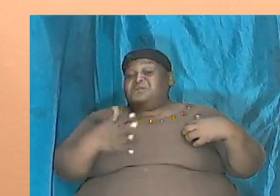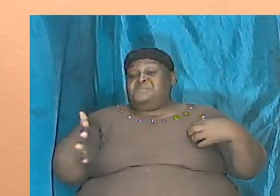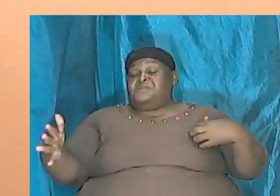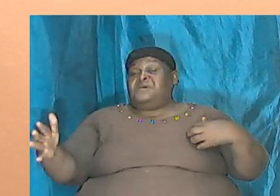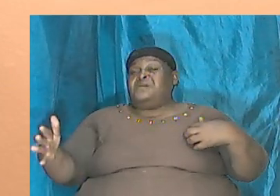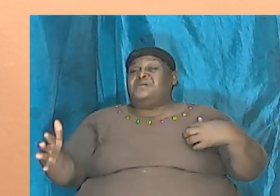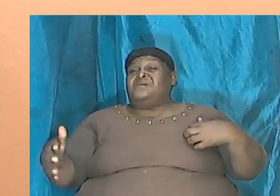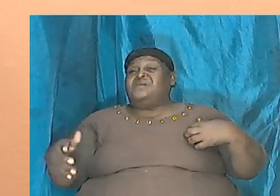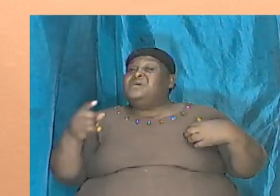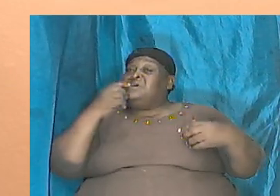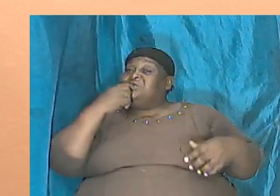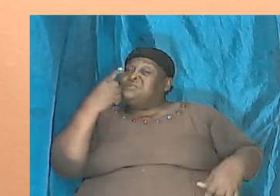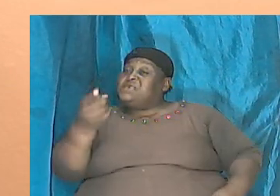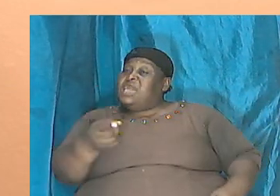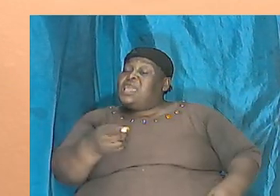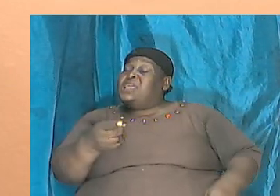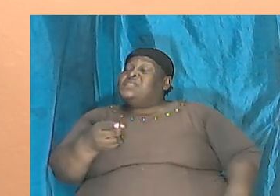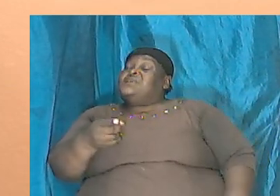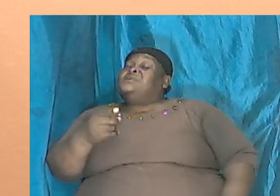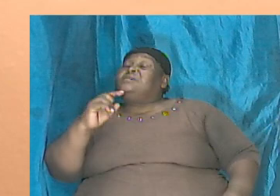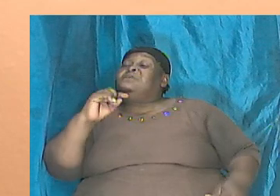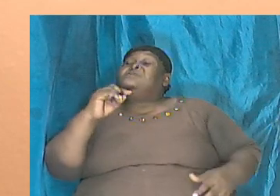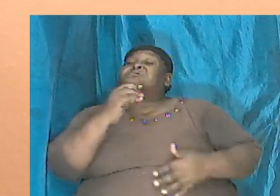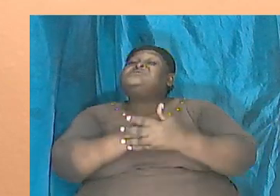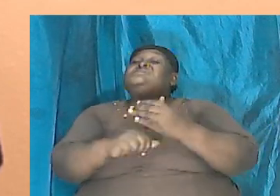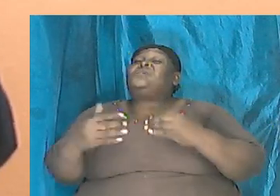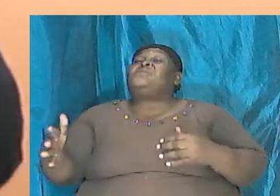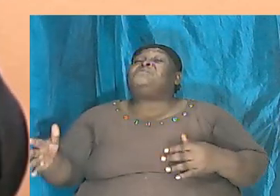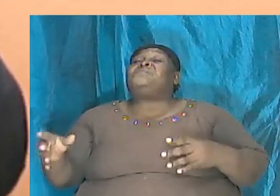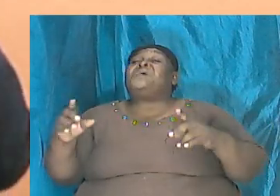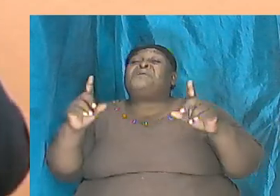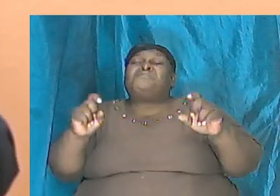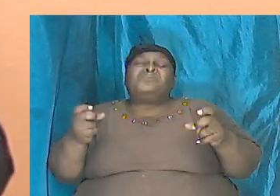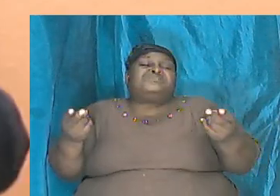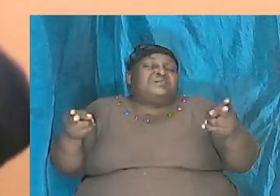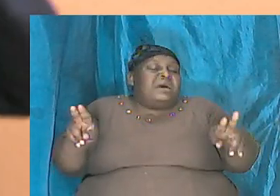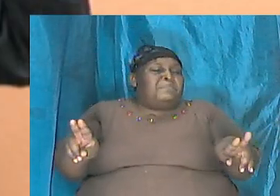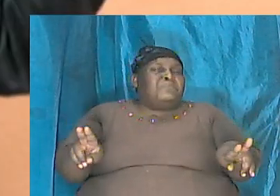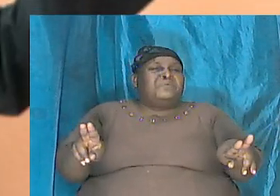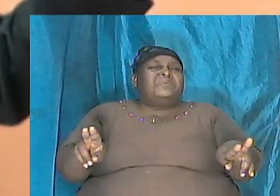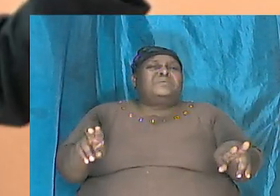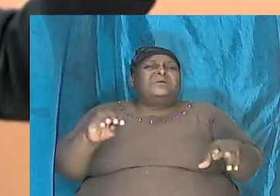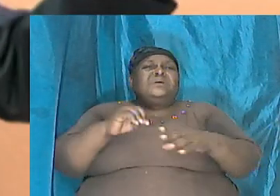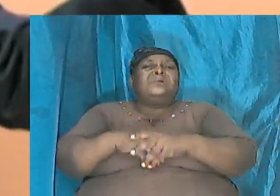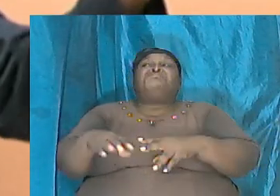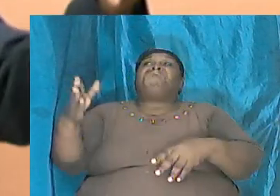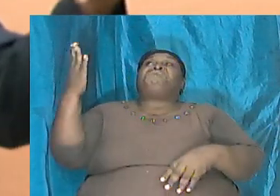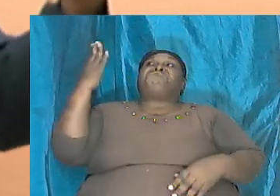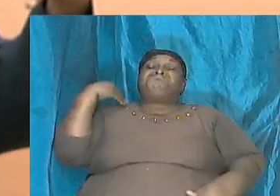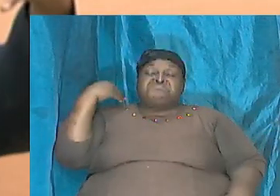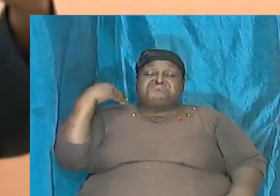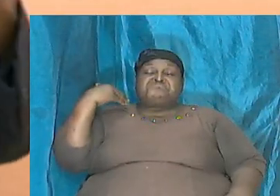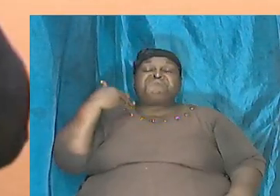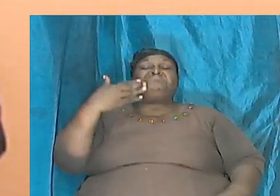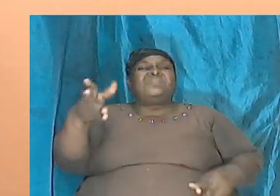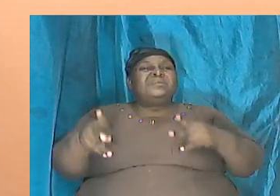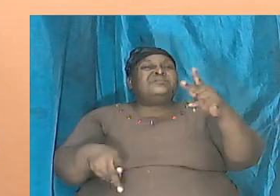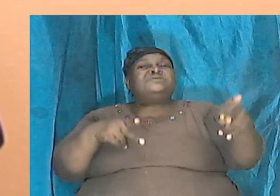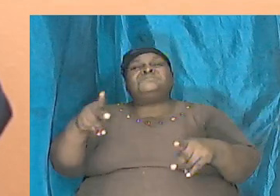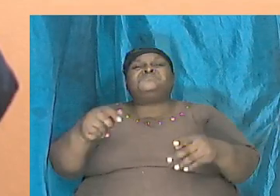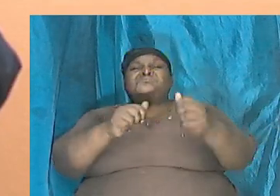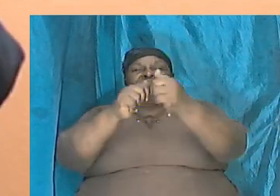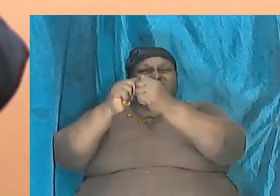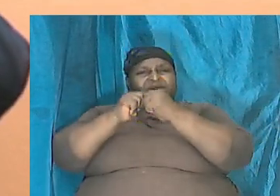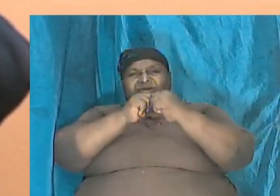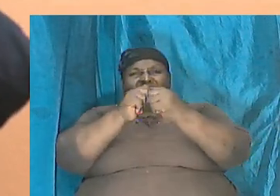it is saying that something must have happened in the past and these people were together